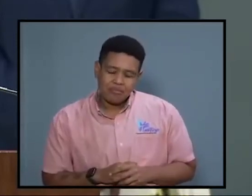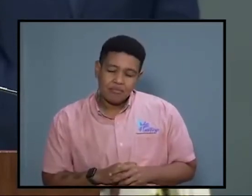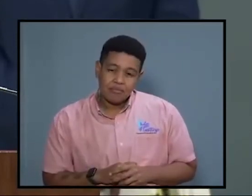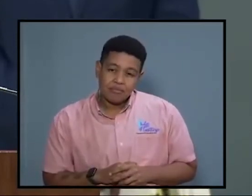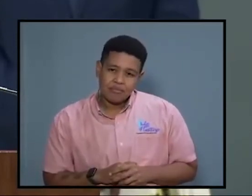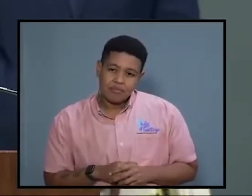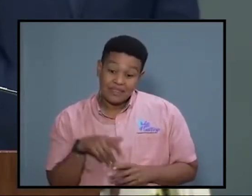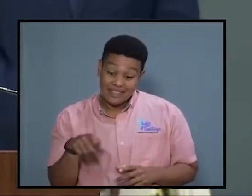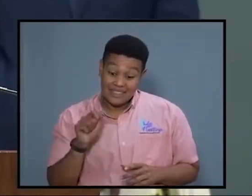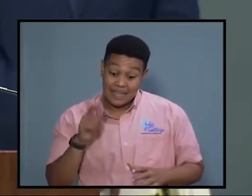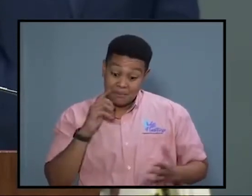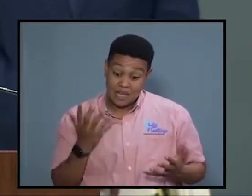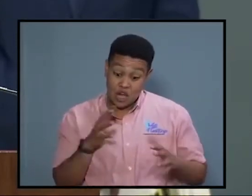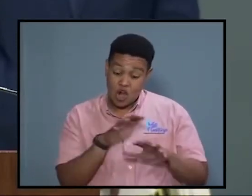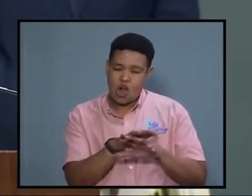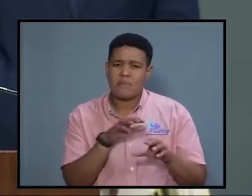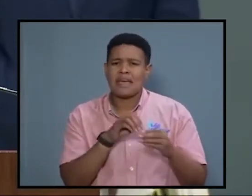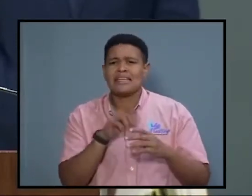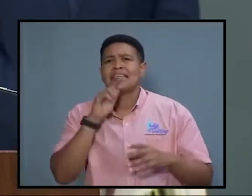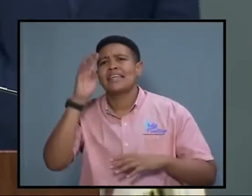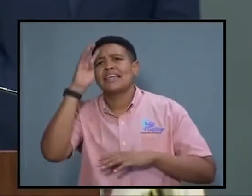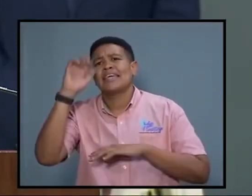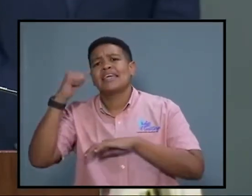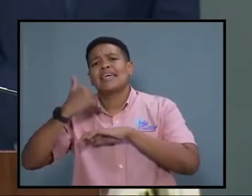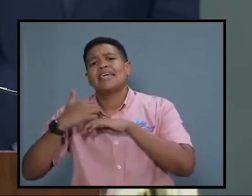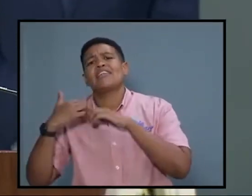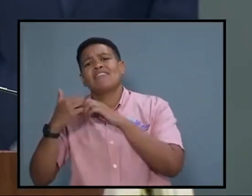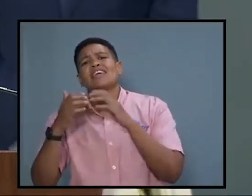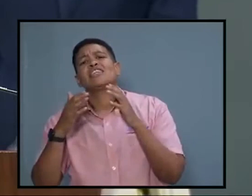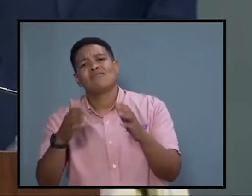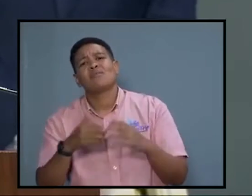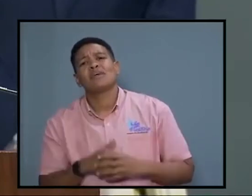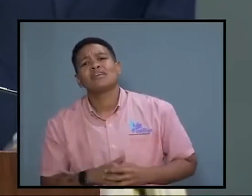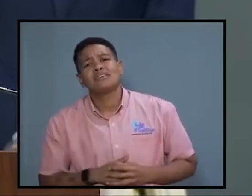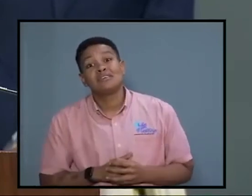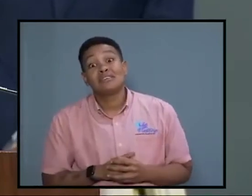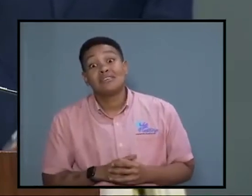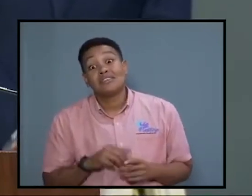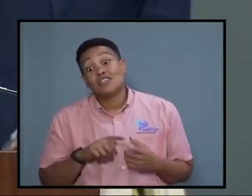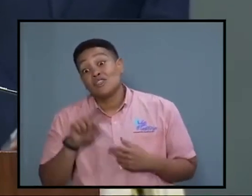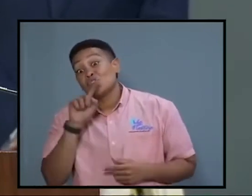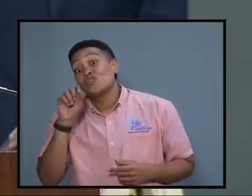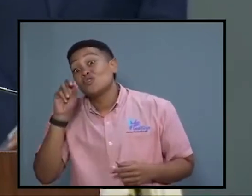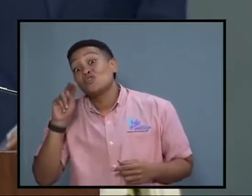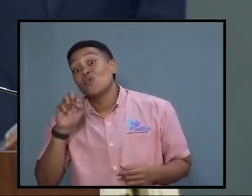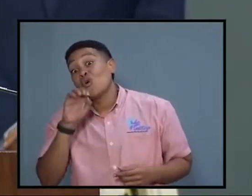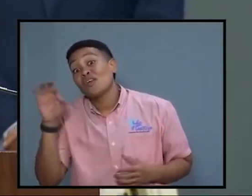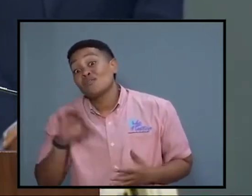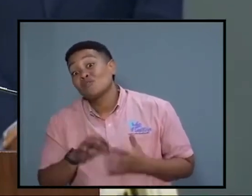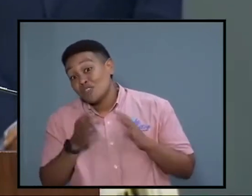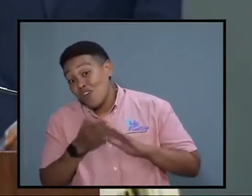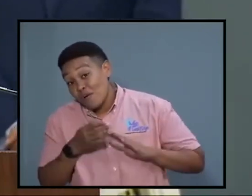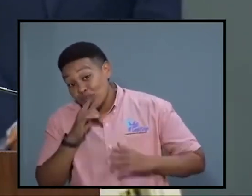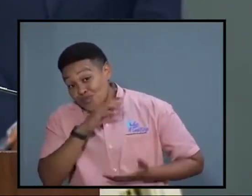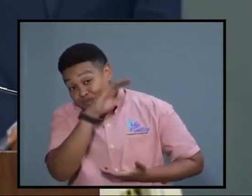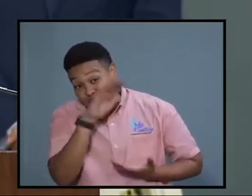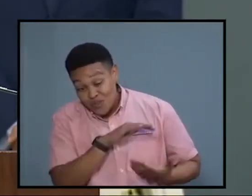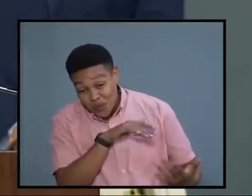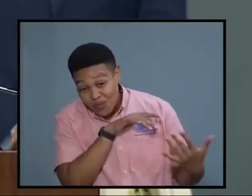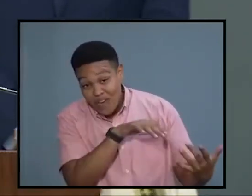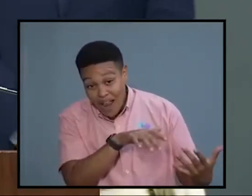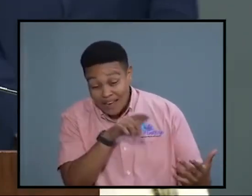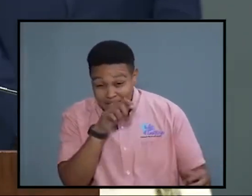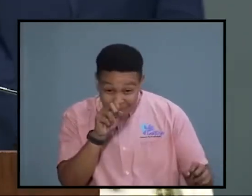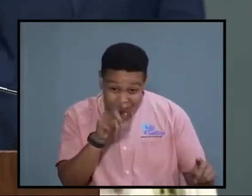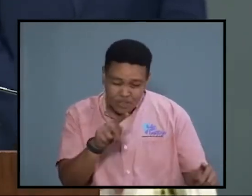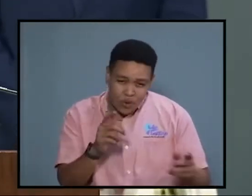tools can be combined in innovative ways in the zone of special operation to reduce violence and restore peace